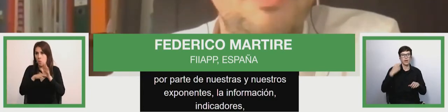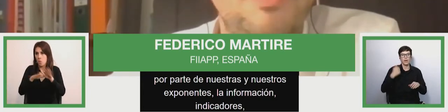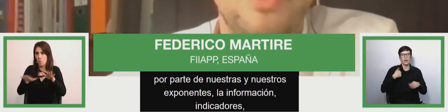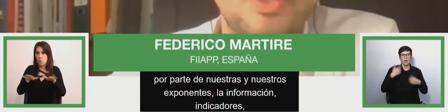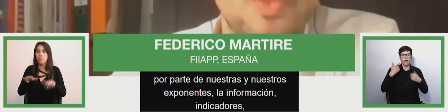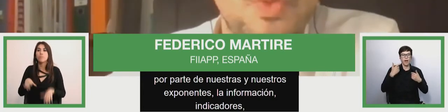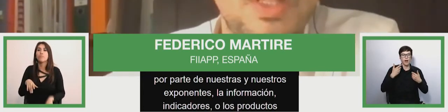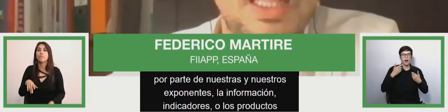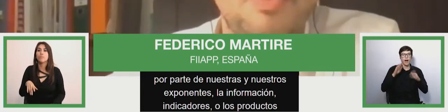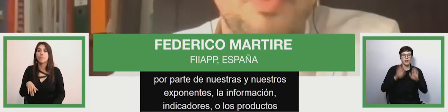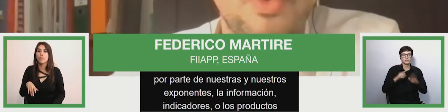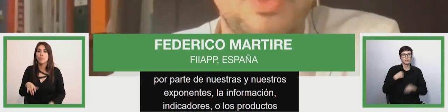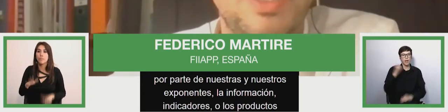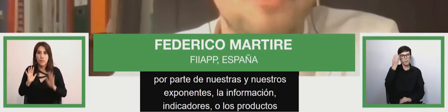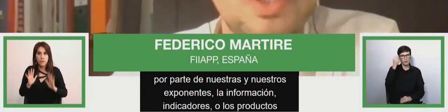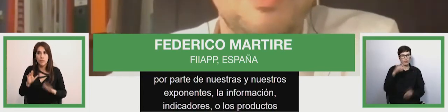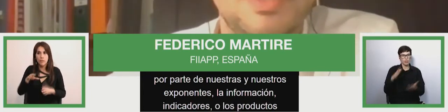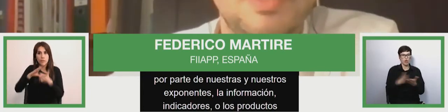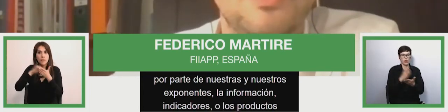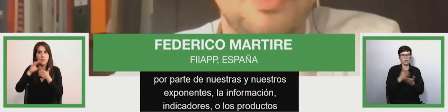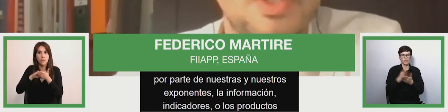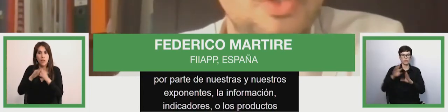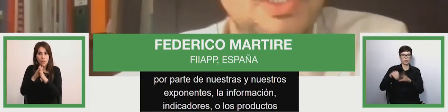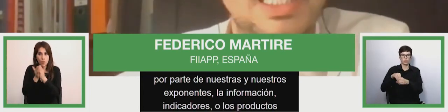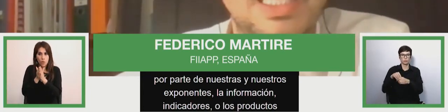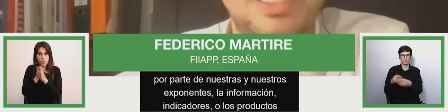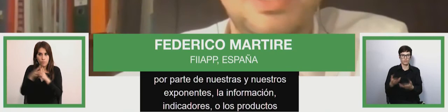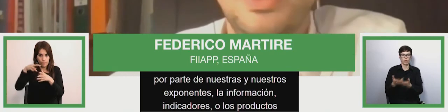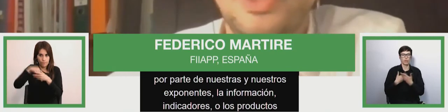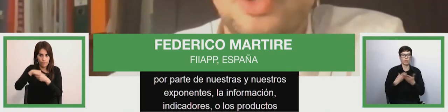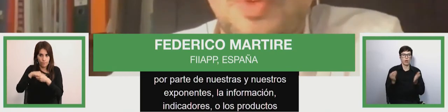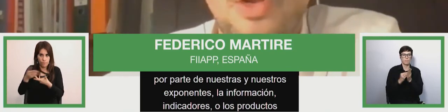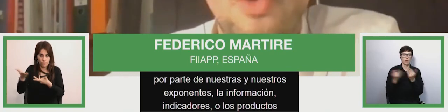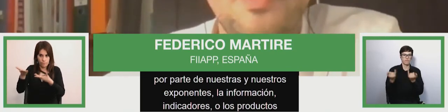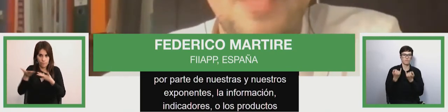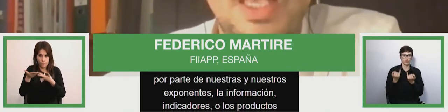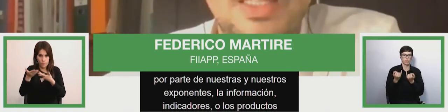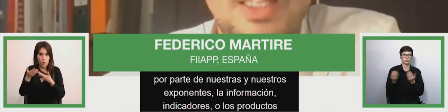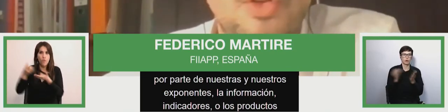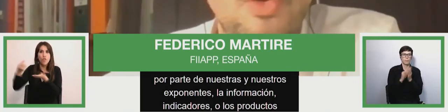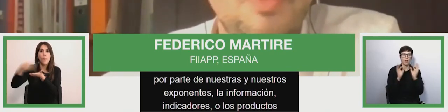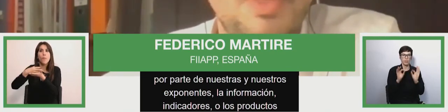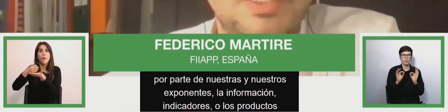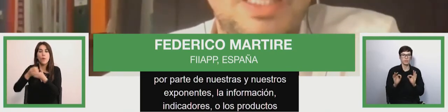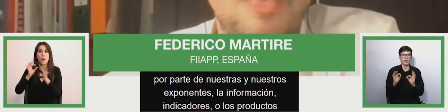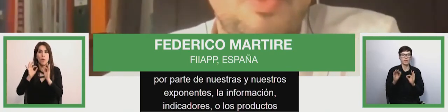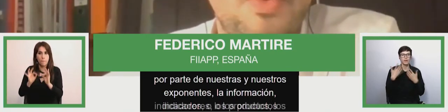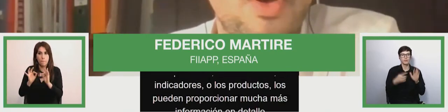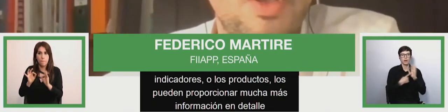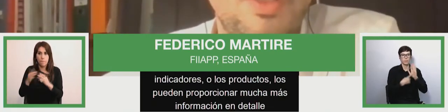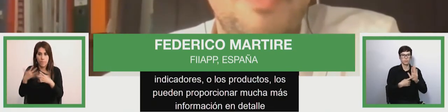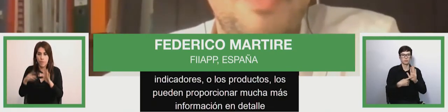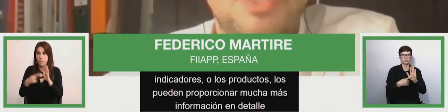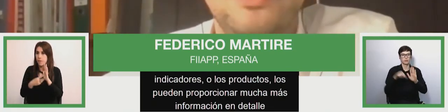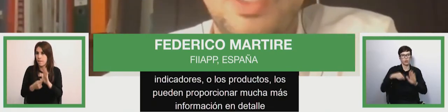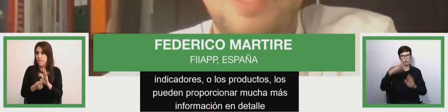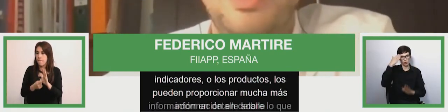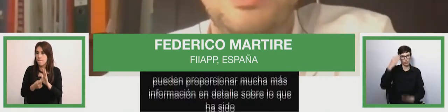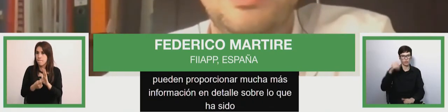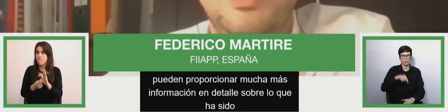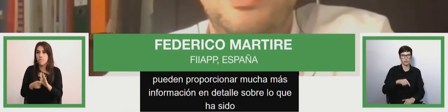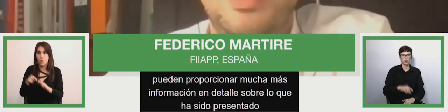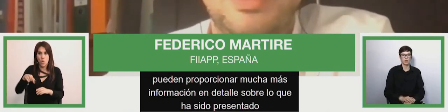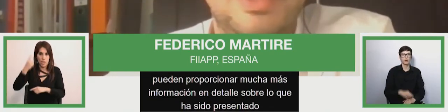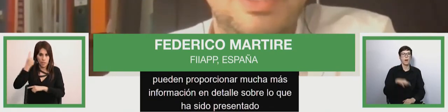that's how i learned because you can propose so much more information and detail on what has been presented by manus